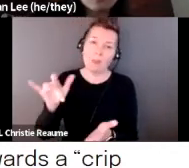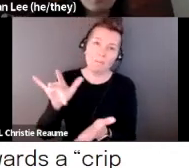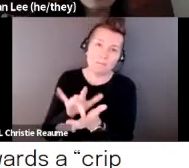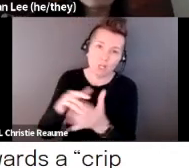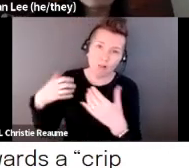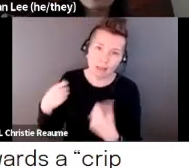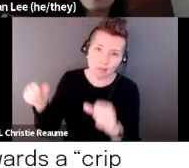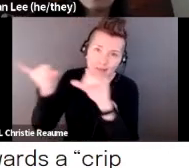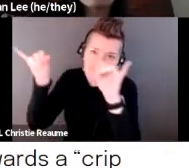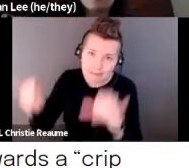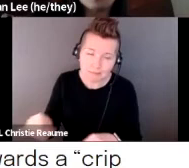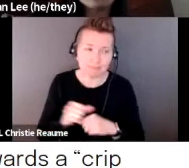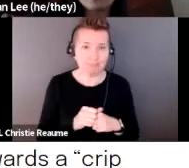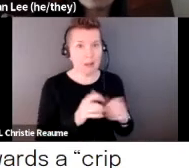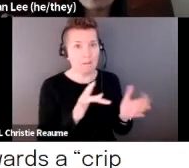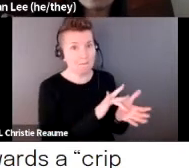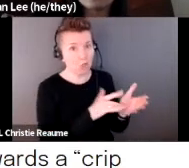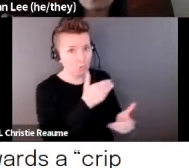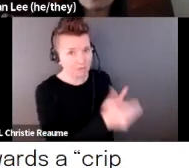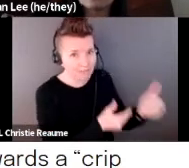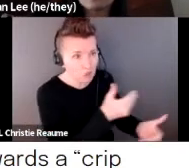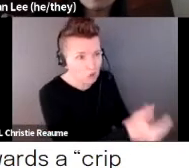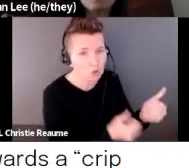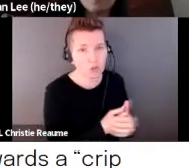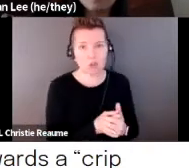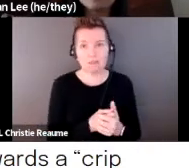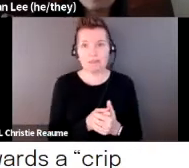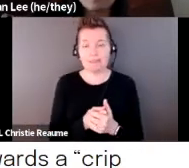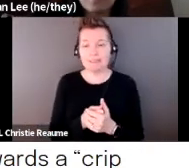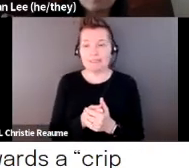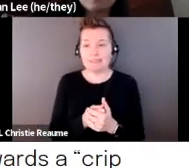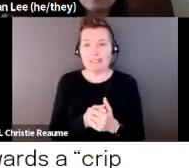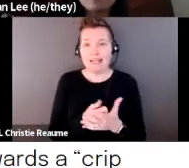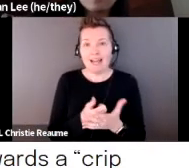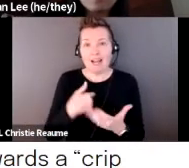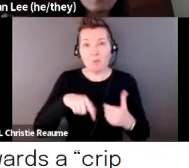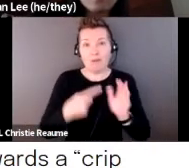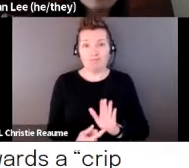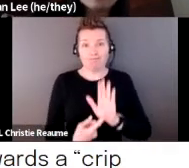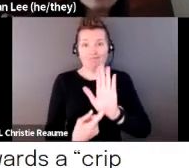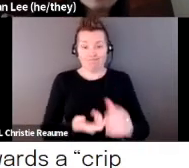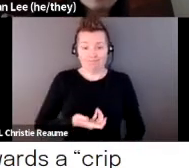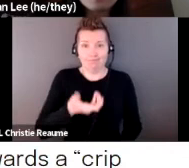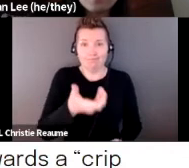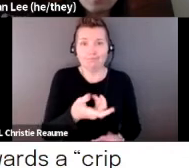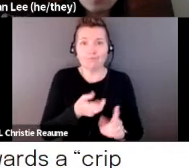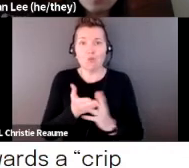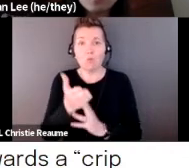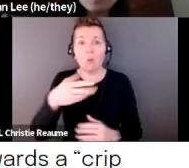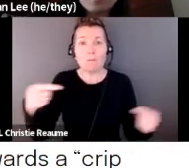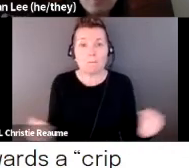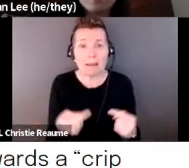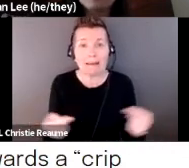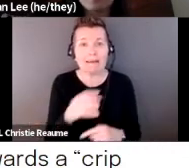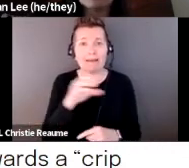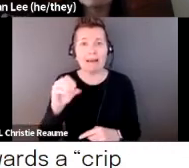and are informed by aesthetics of pain and care. Um, the exhibition